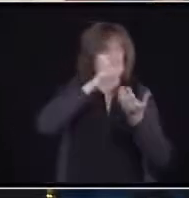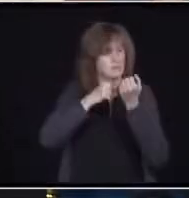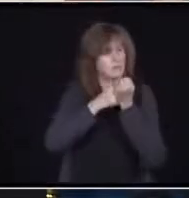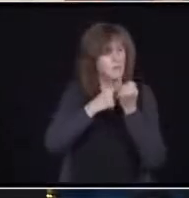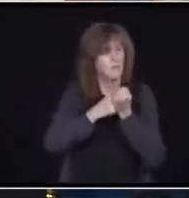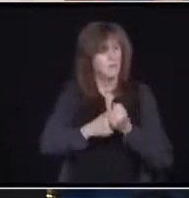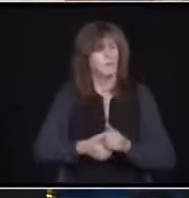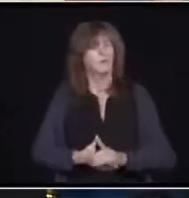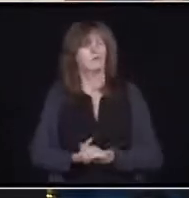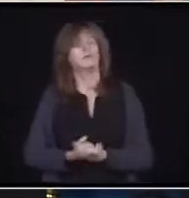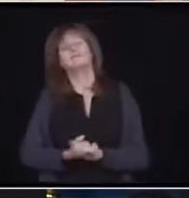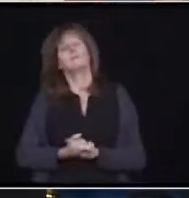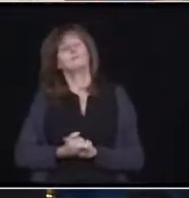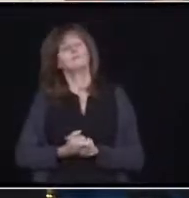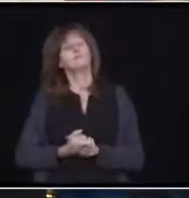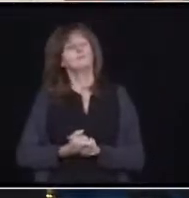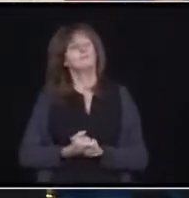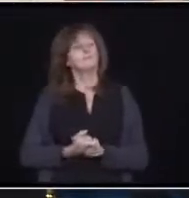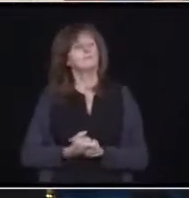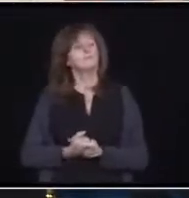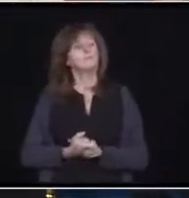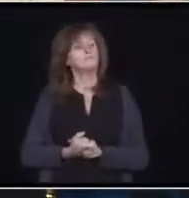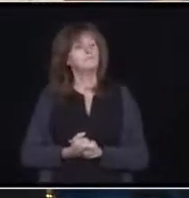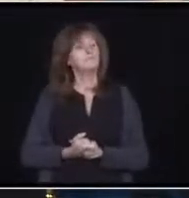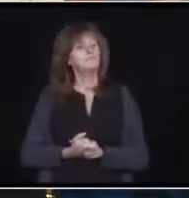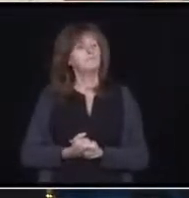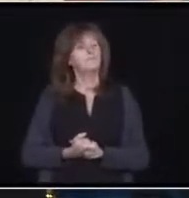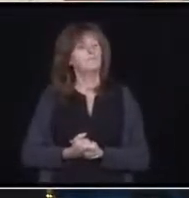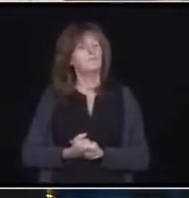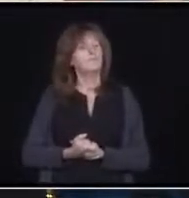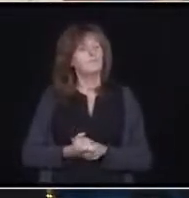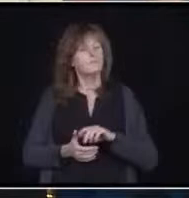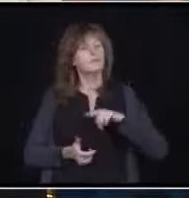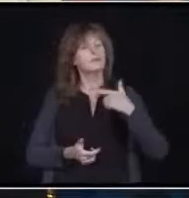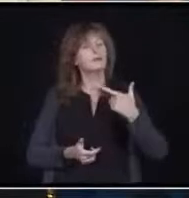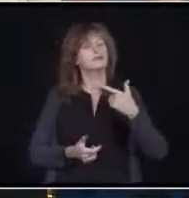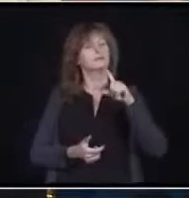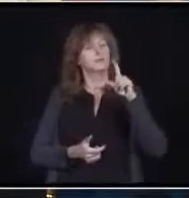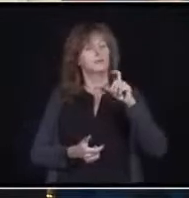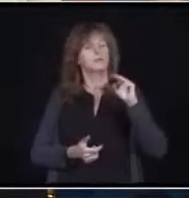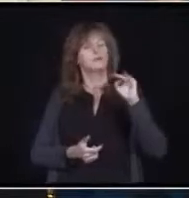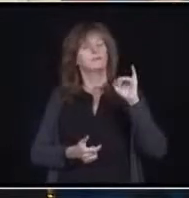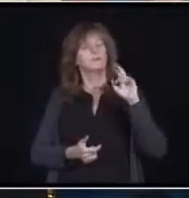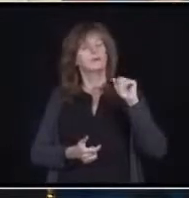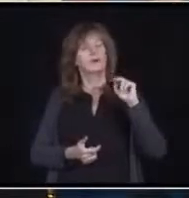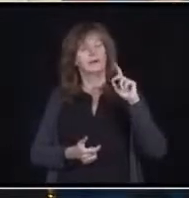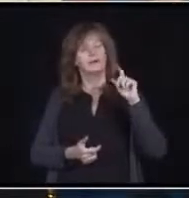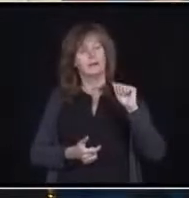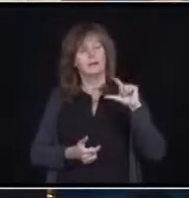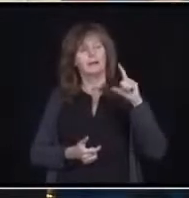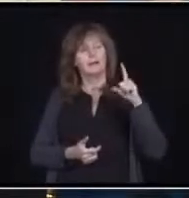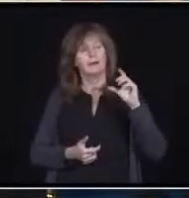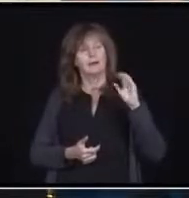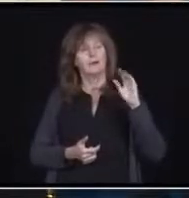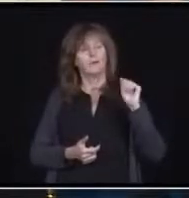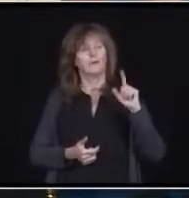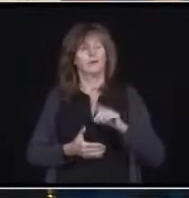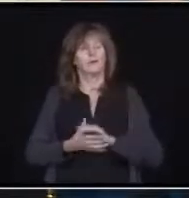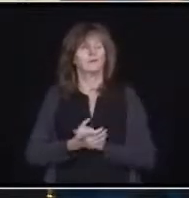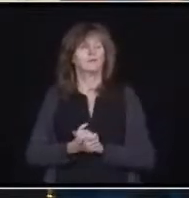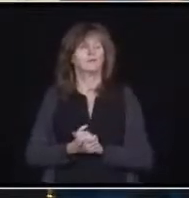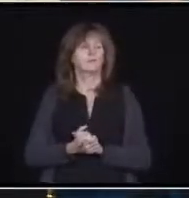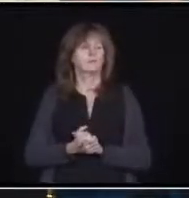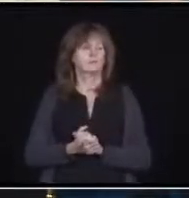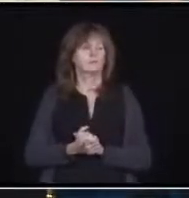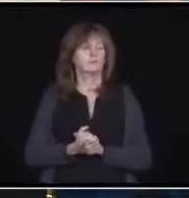Next question. Your next question comes from Miranda Anthistle with Global News. Please go ahead. Hi, Miranda. Hi,